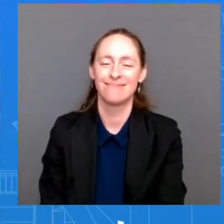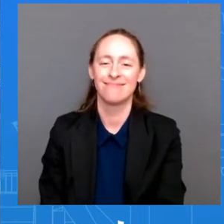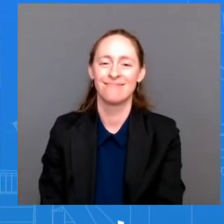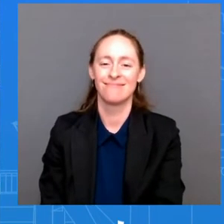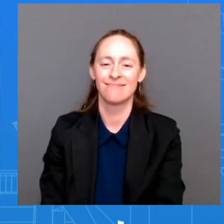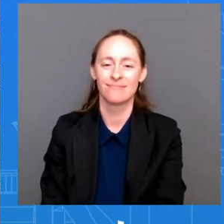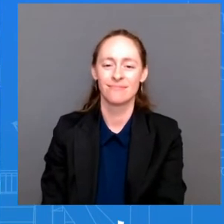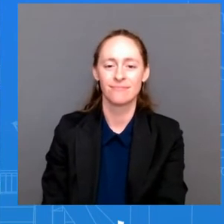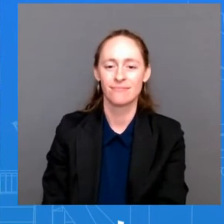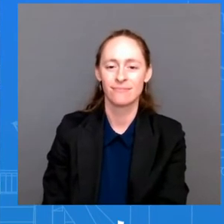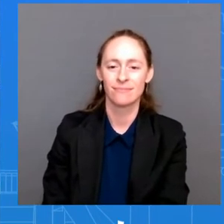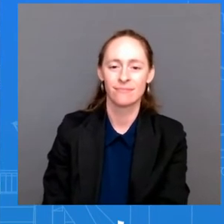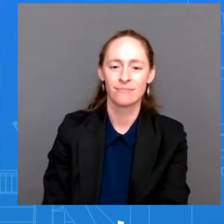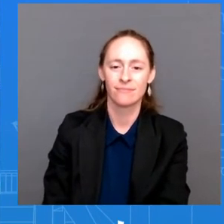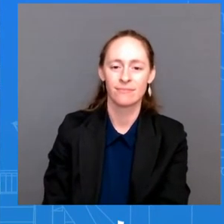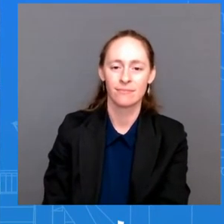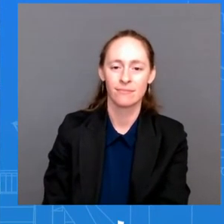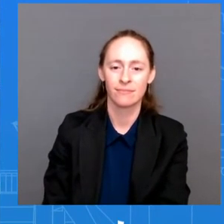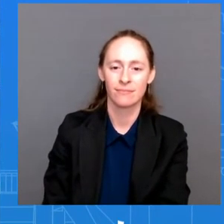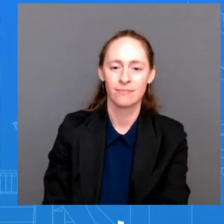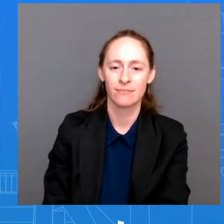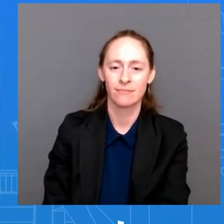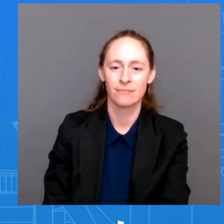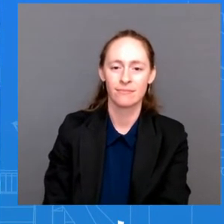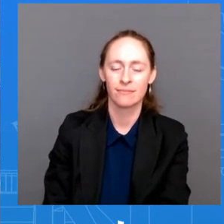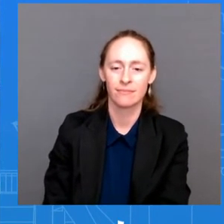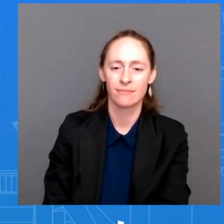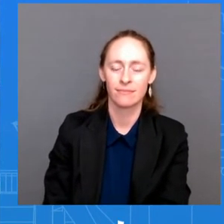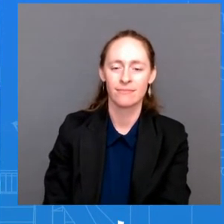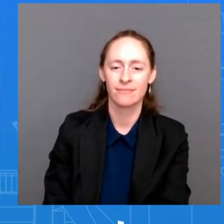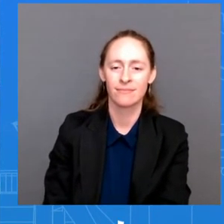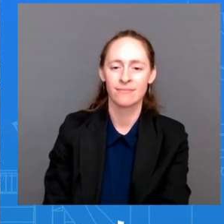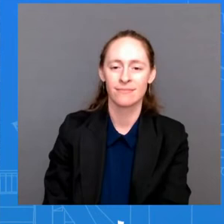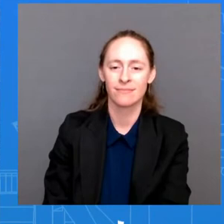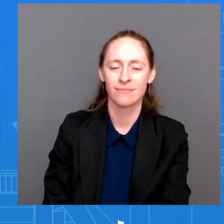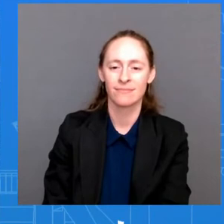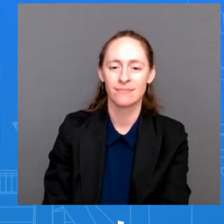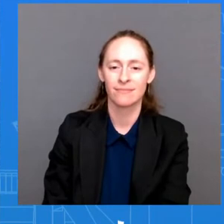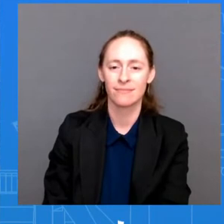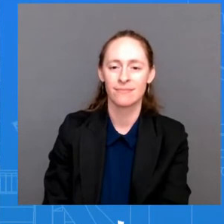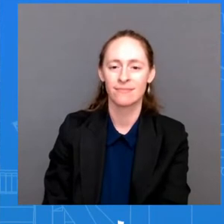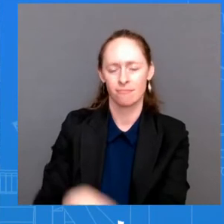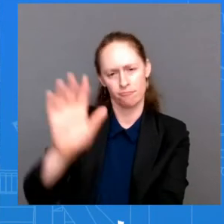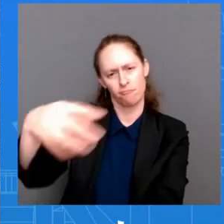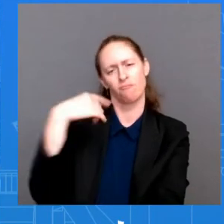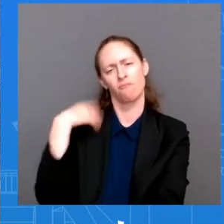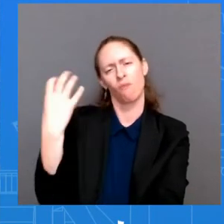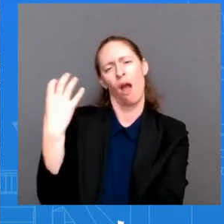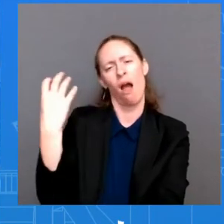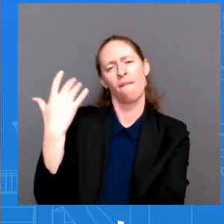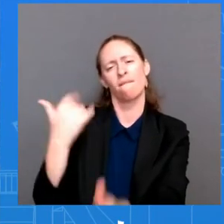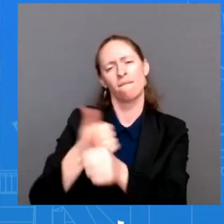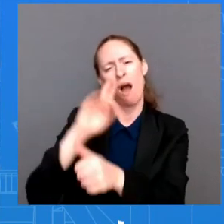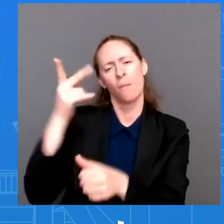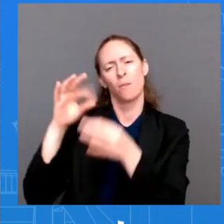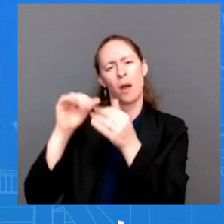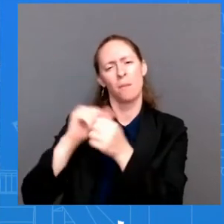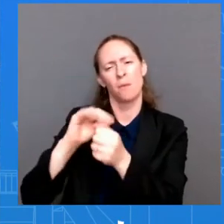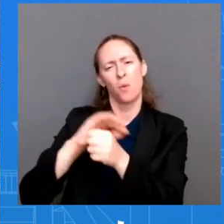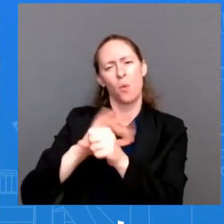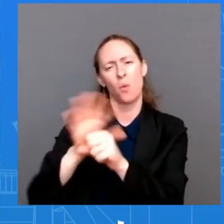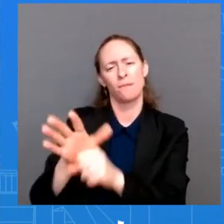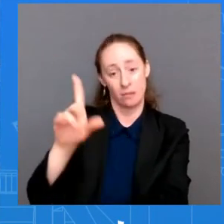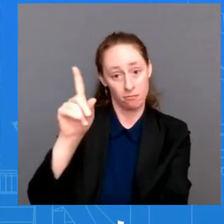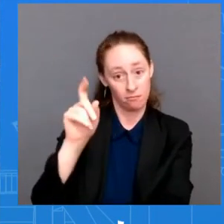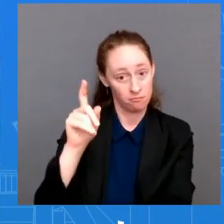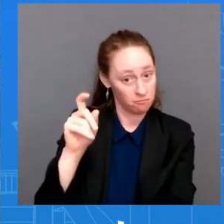topic. Is it possible that the president, in his understandable desire to show that he was able to work